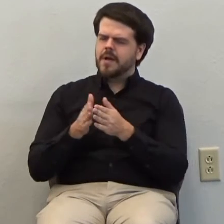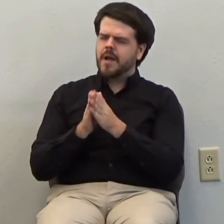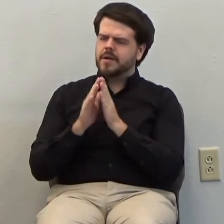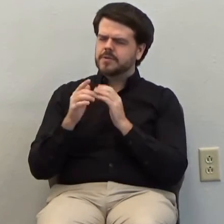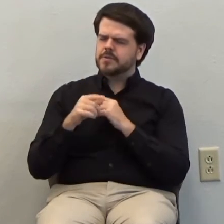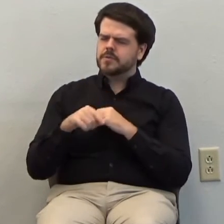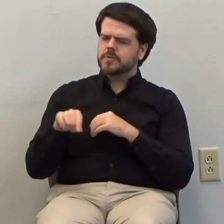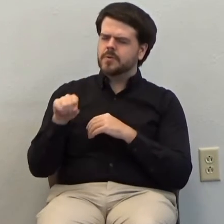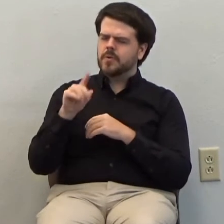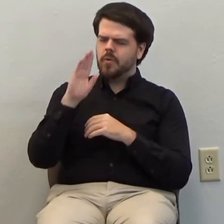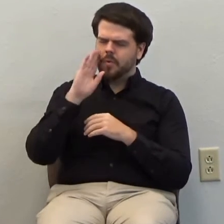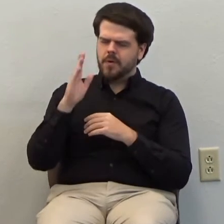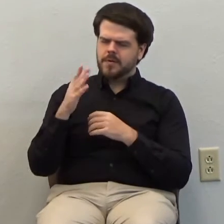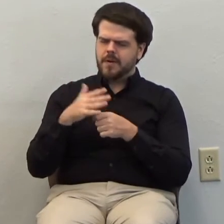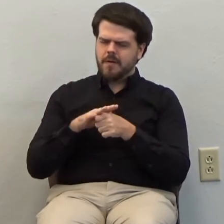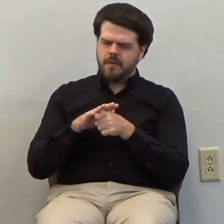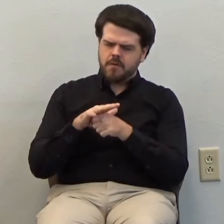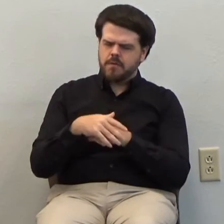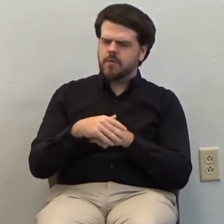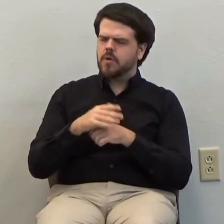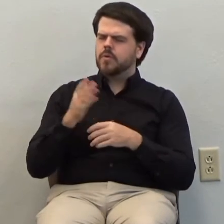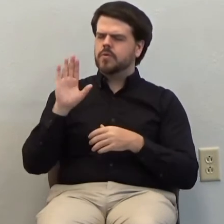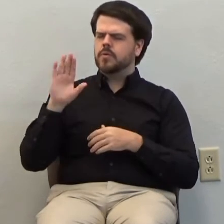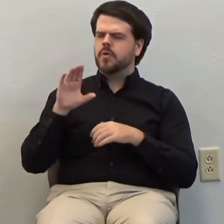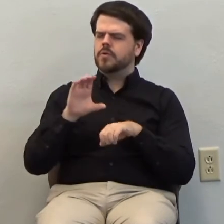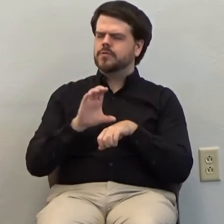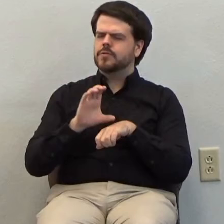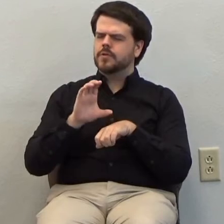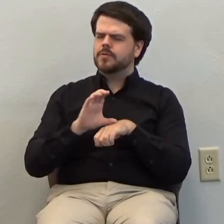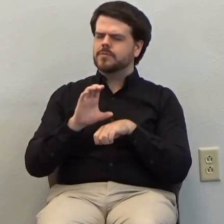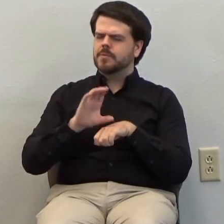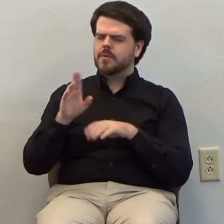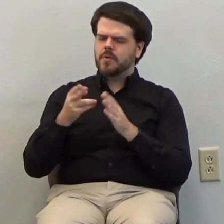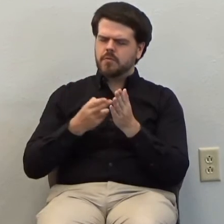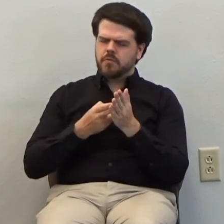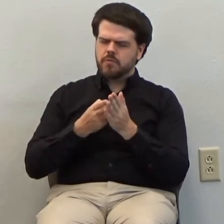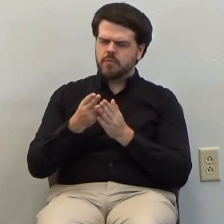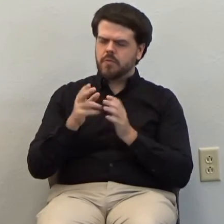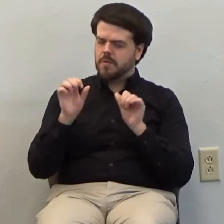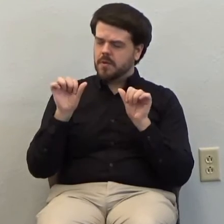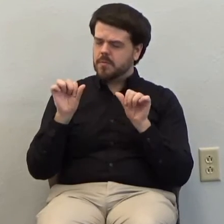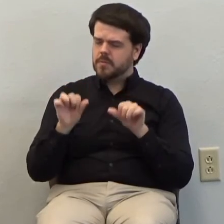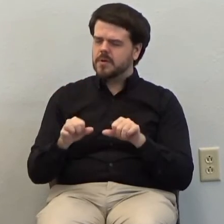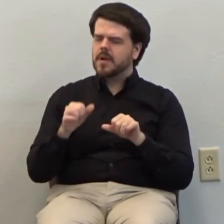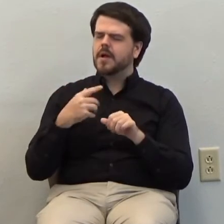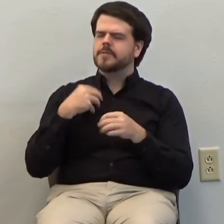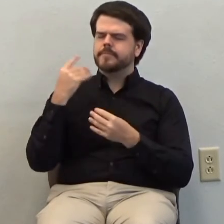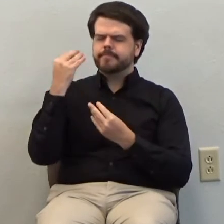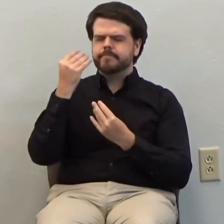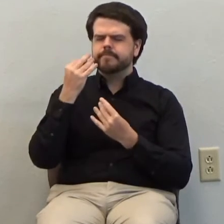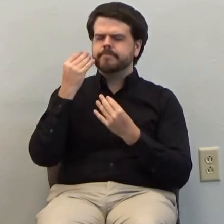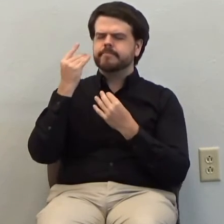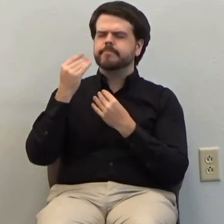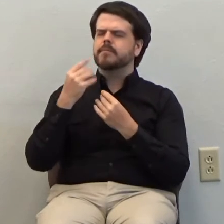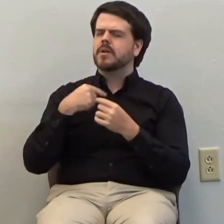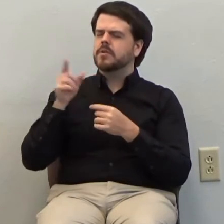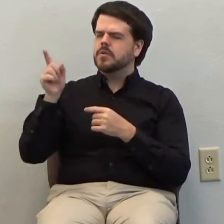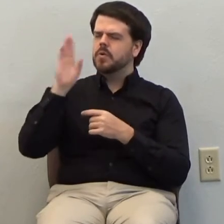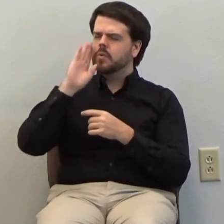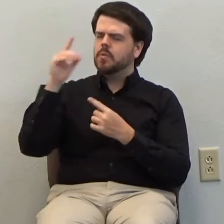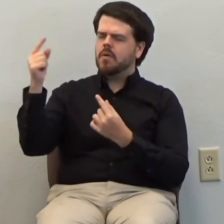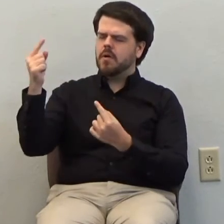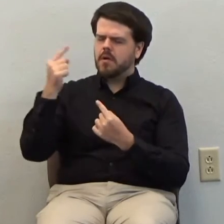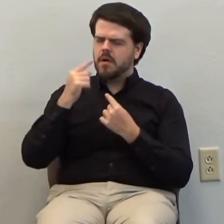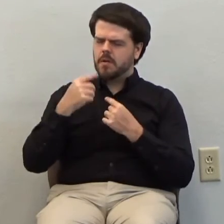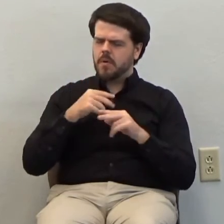great truth let us long for that day let us think of it often when you will come and you will raise our bodies and we